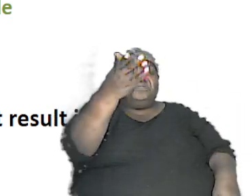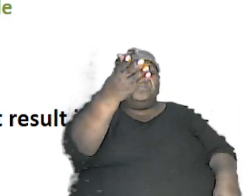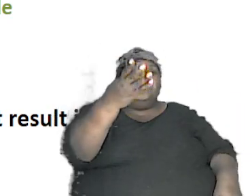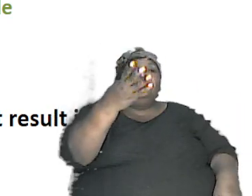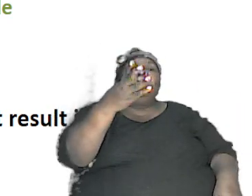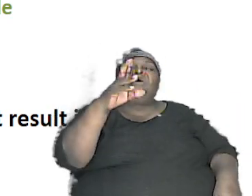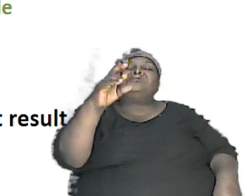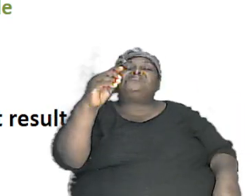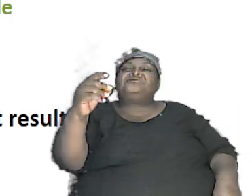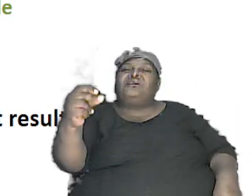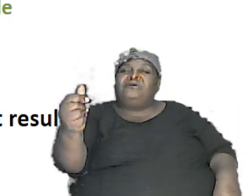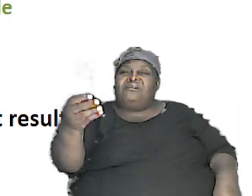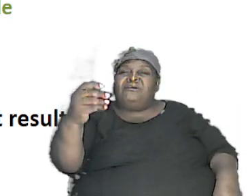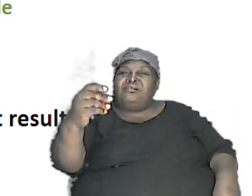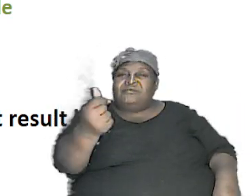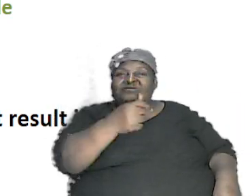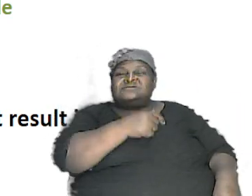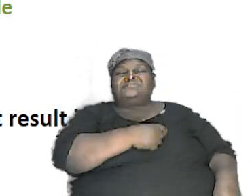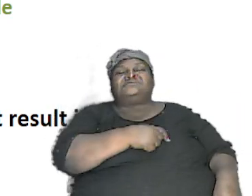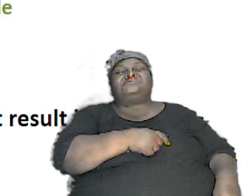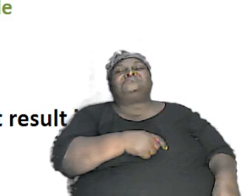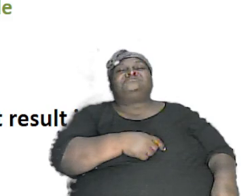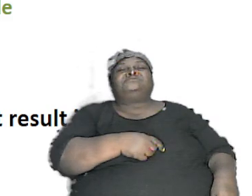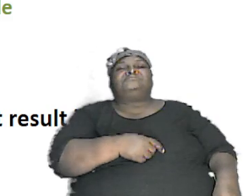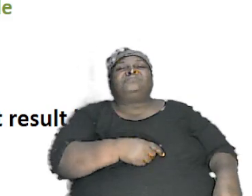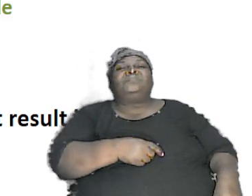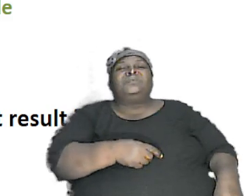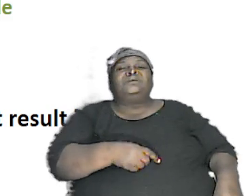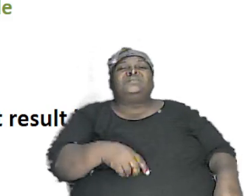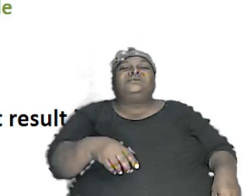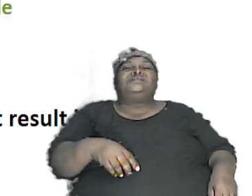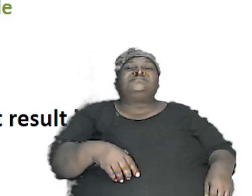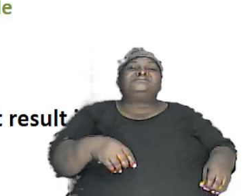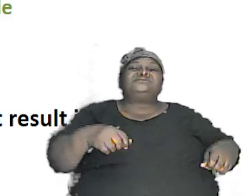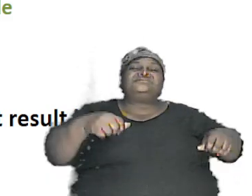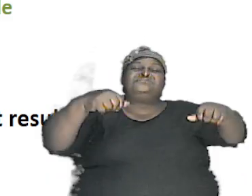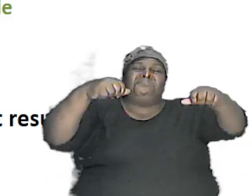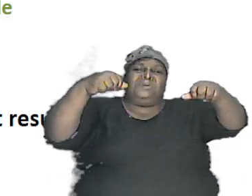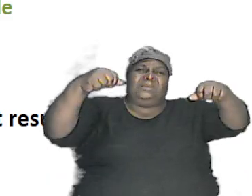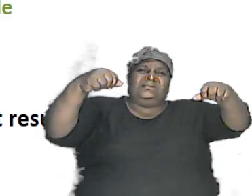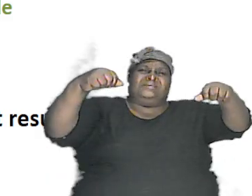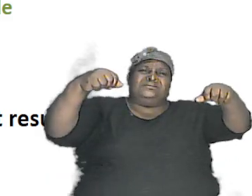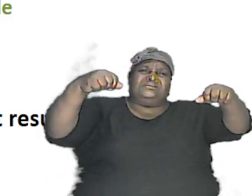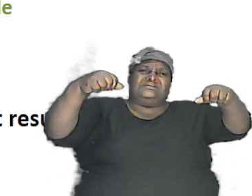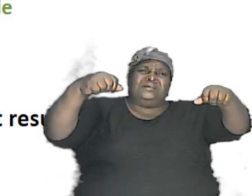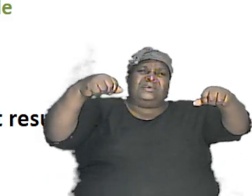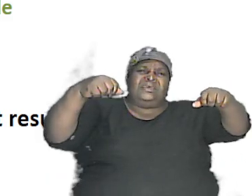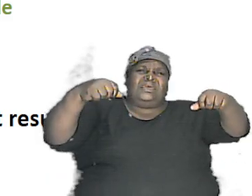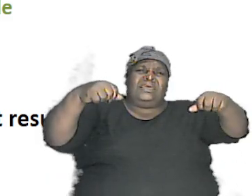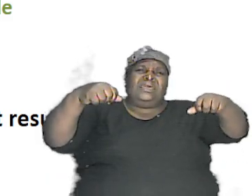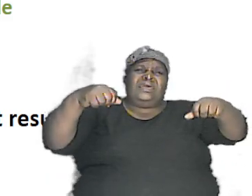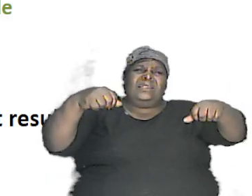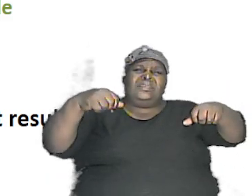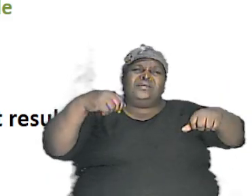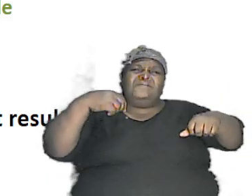in terms of how they look in terms of their size in terms of their makeup